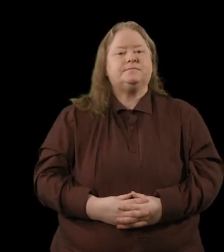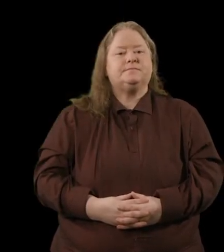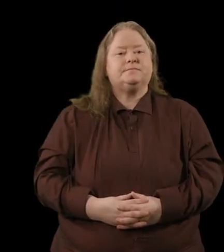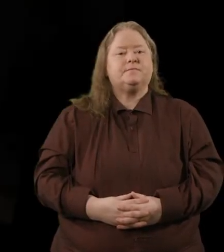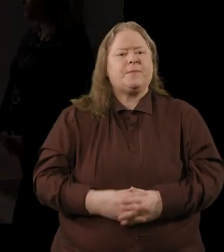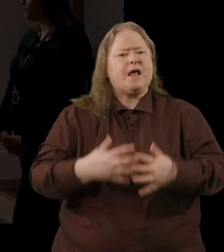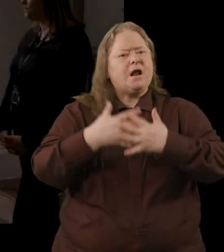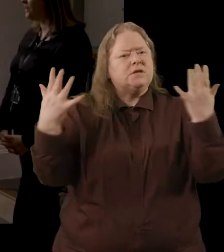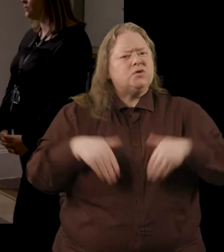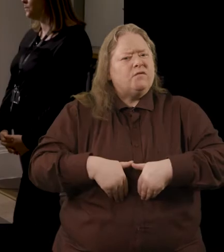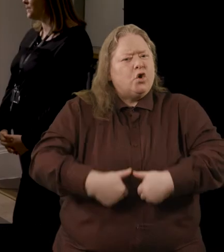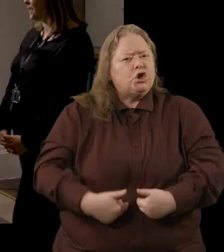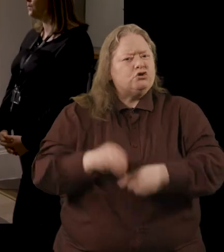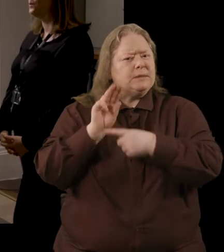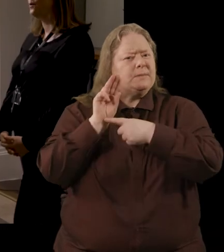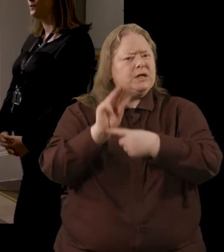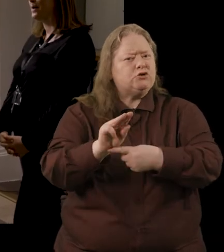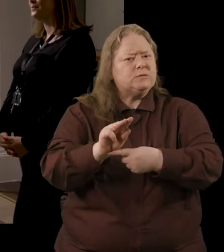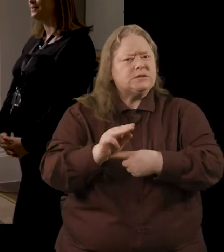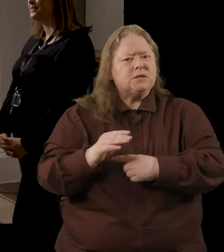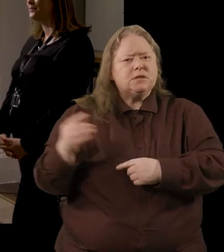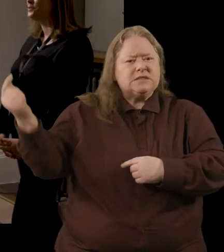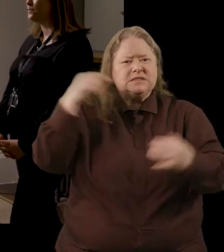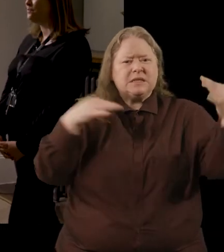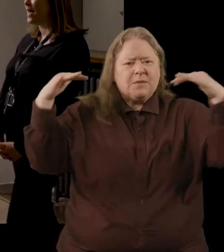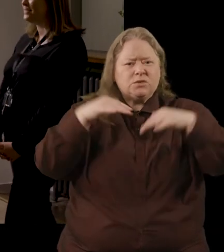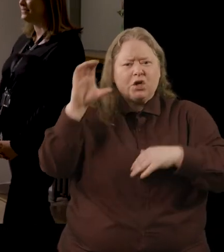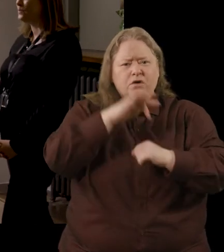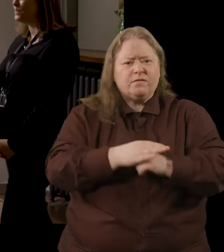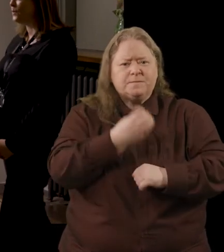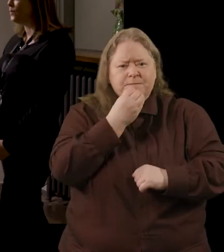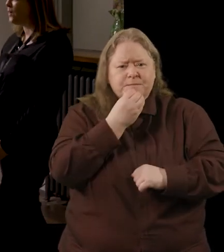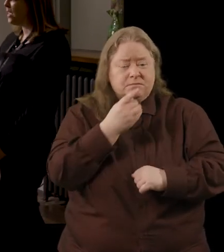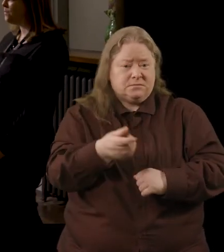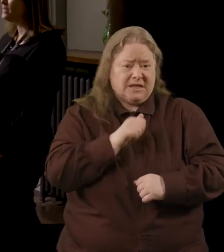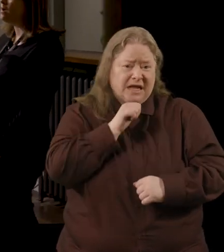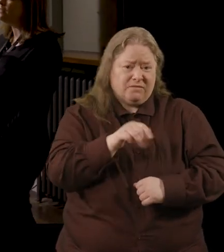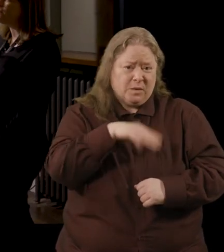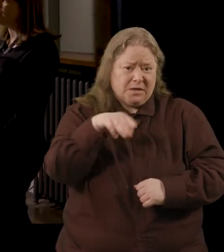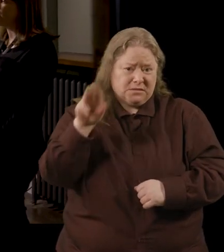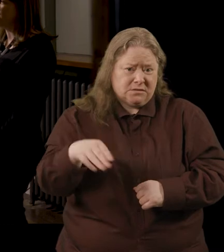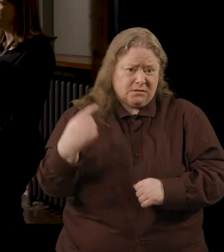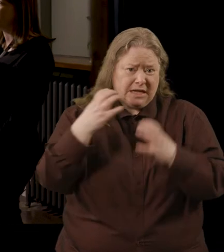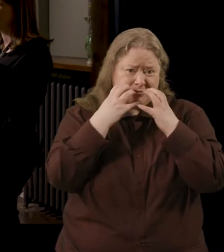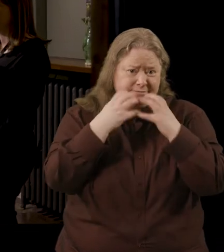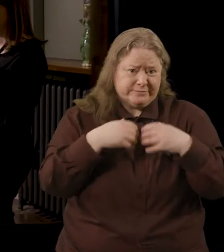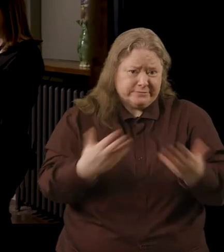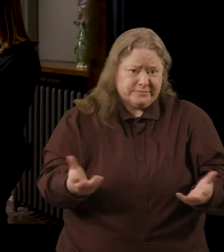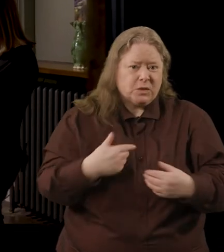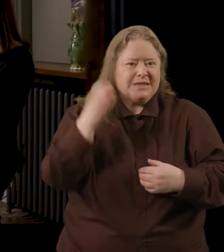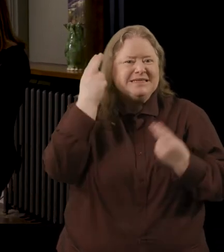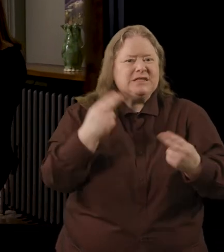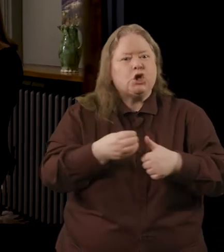There were lots of hungry pilgrims then coming over the mountains looking to be fed and there was no McDonald's back then so